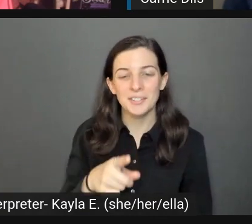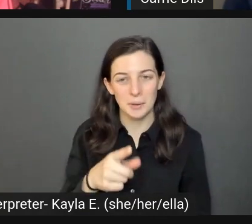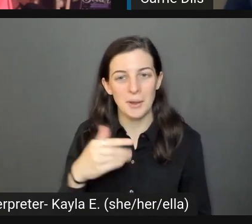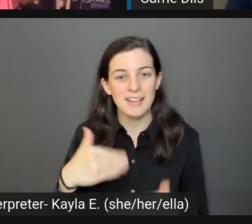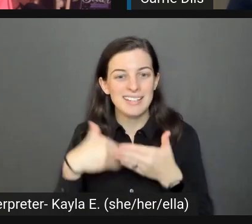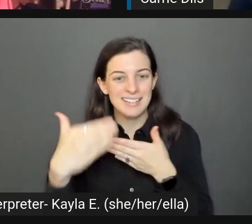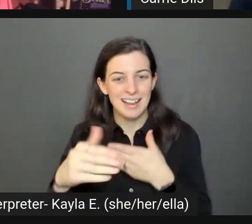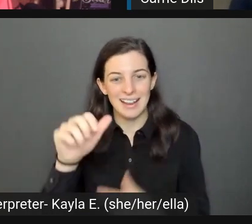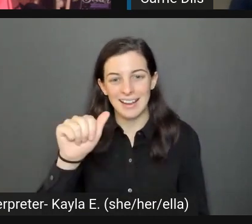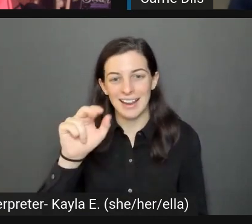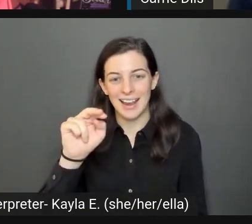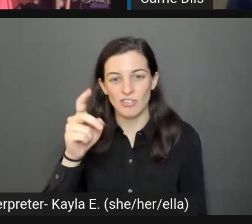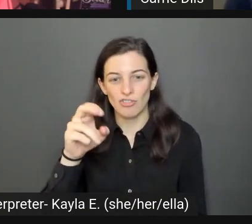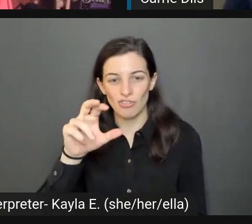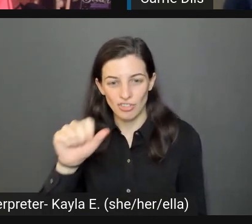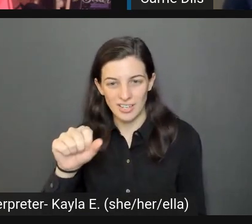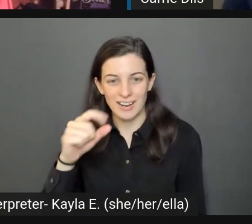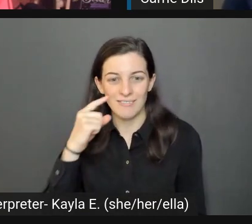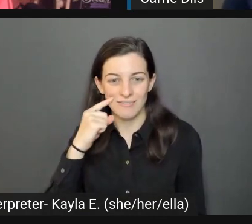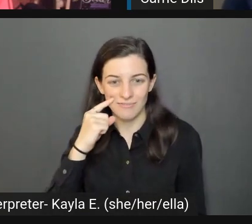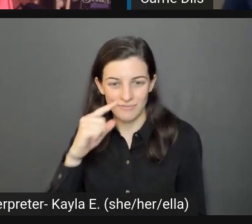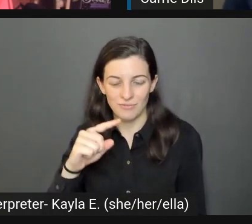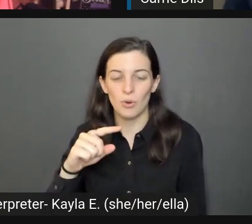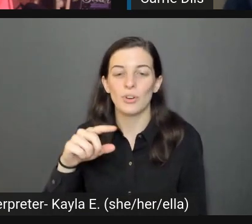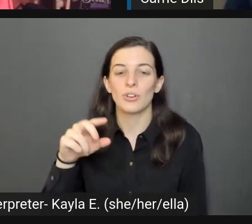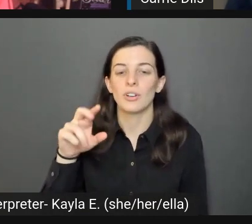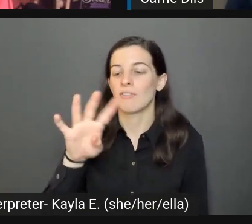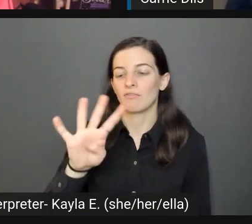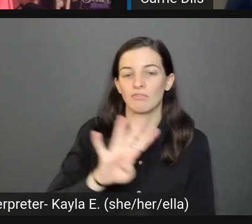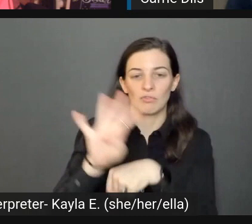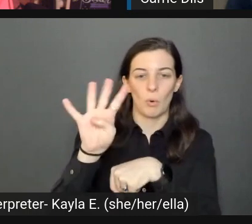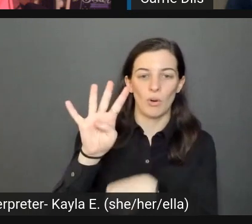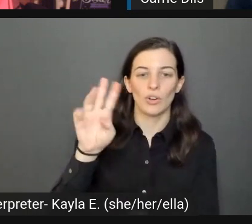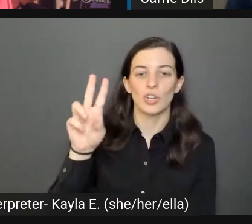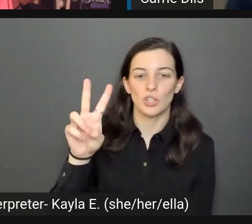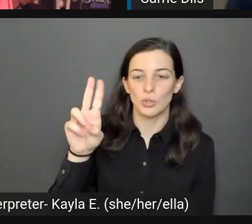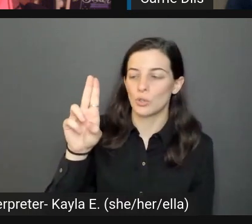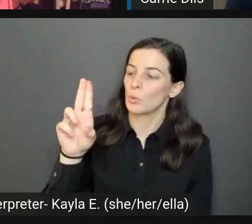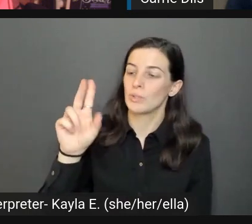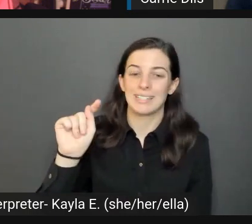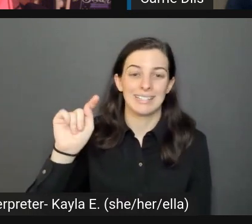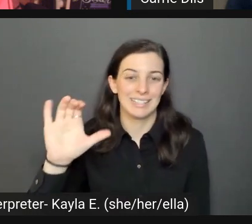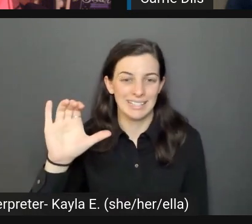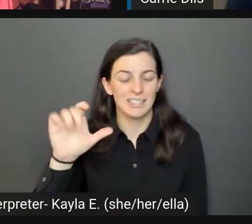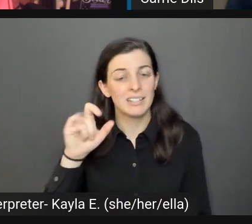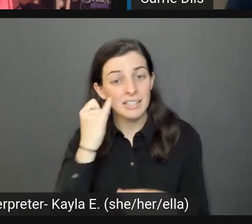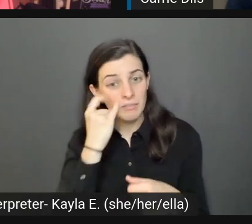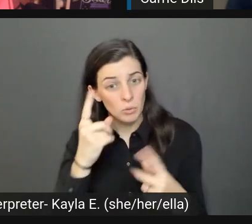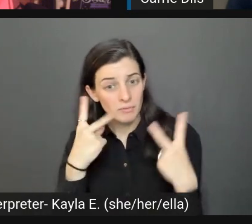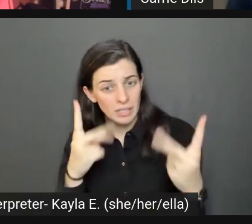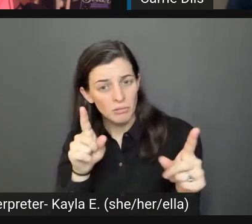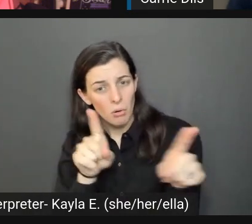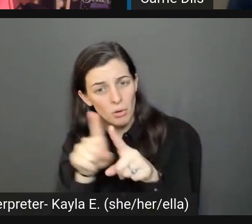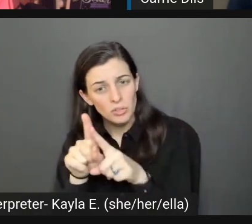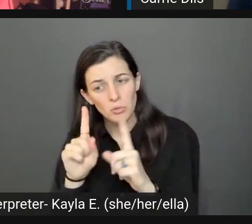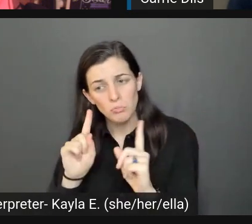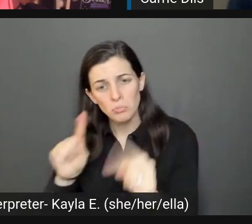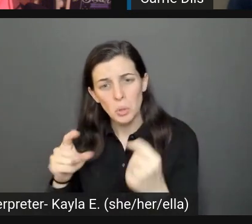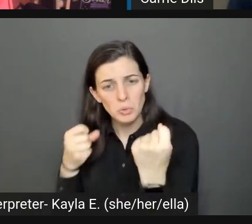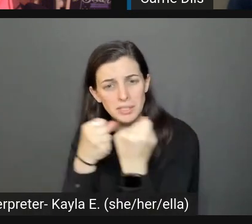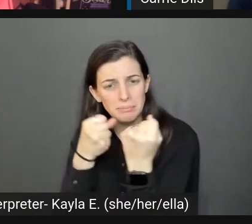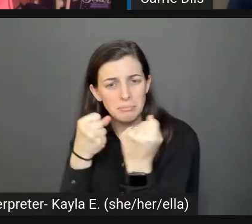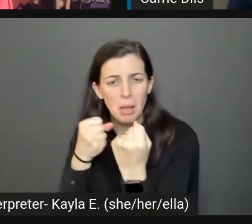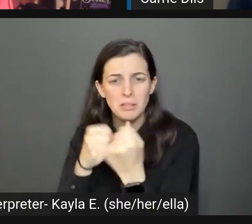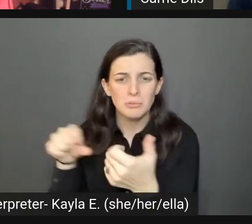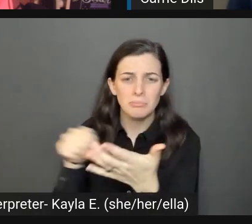Adrienne Roselli at 4UTC. And while you're waiting, don't forget to visit our sponsor page and grab virtual swag and enter for